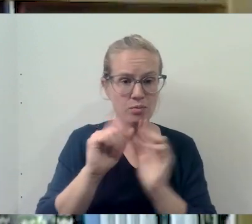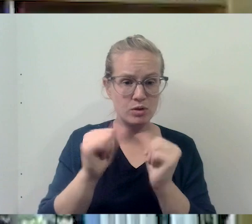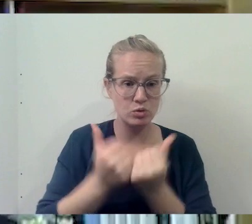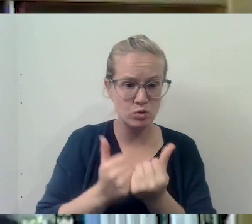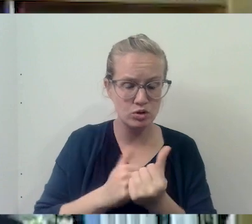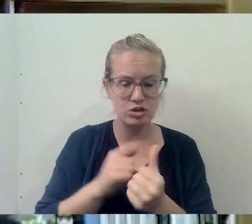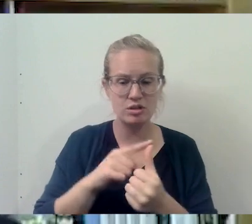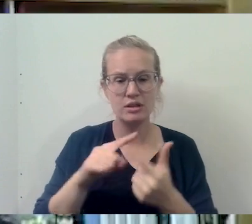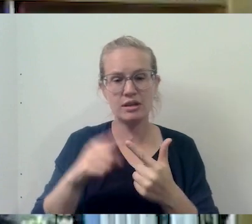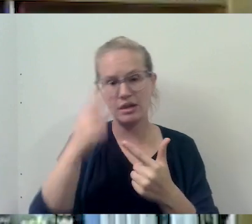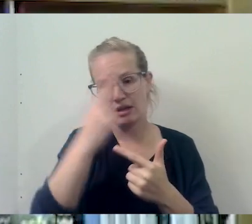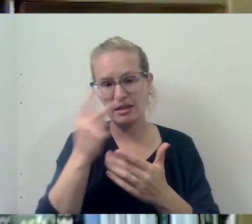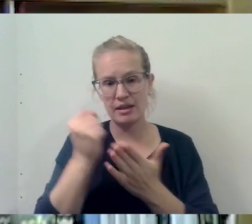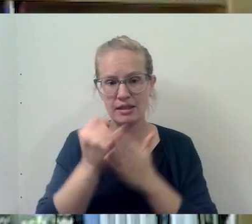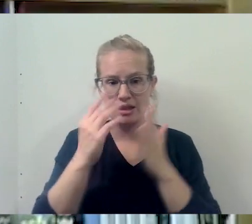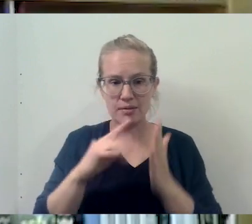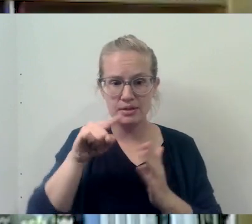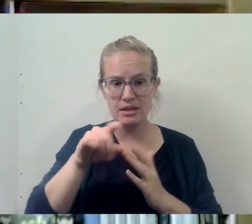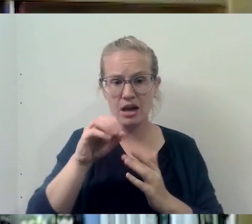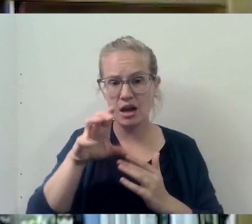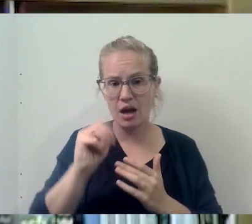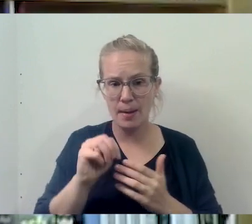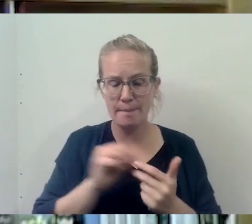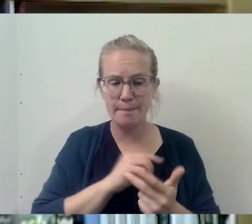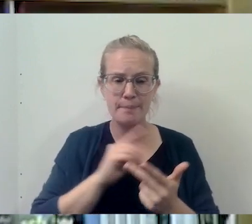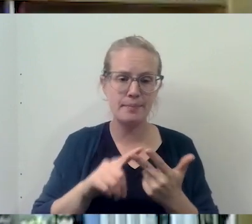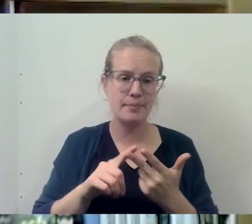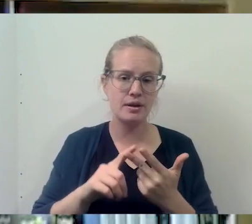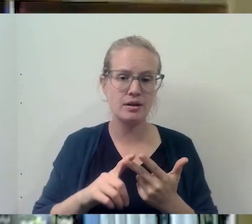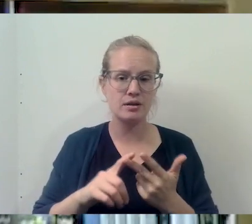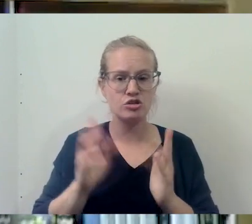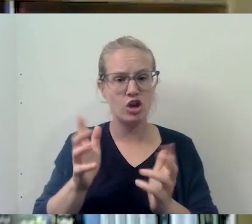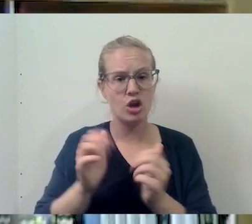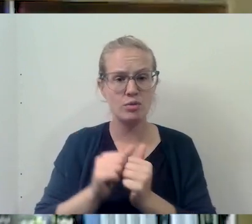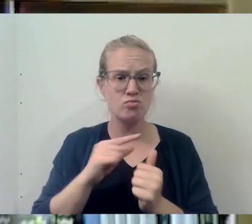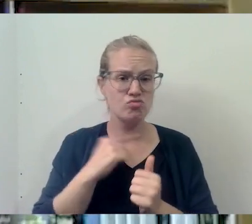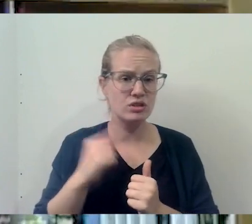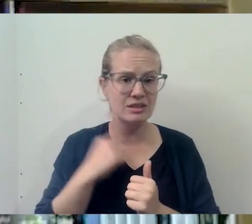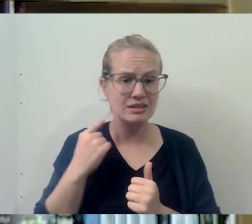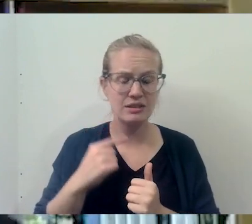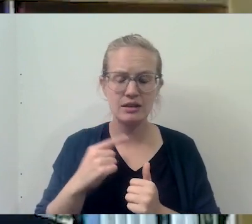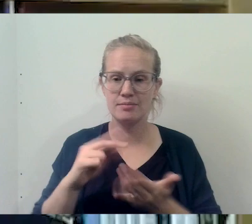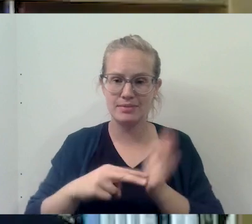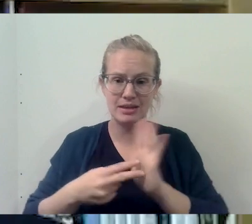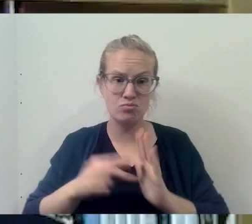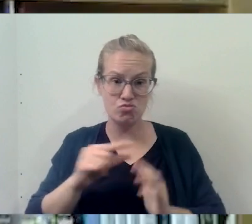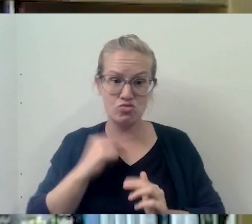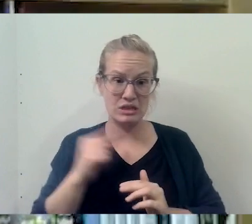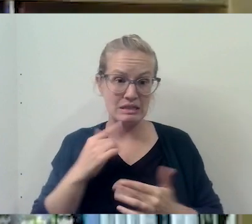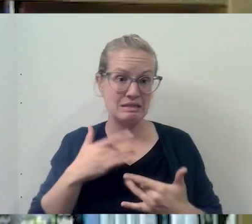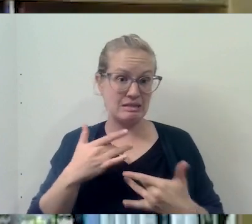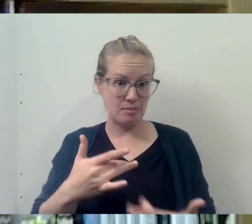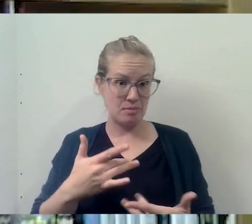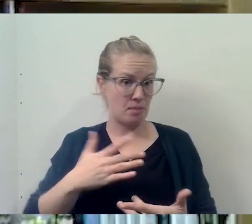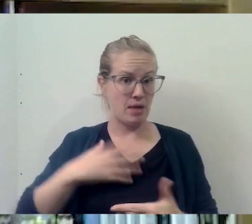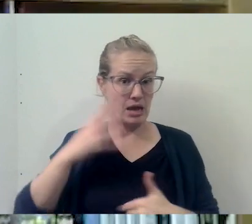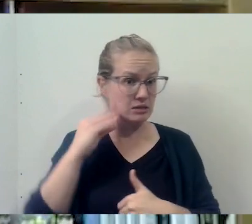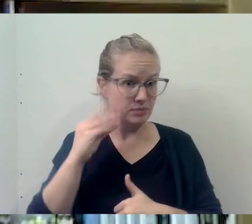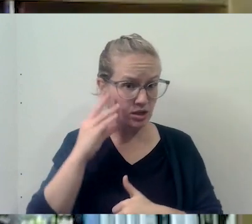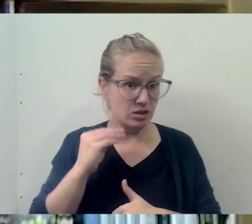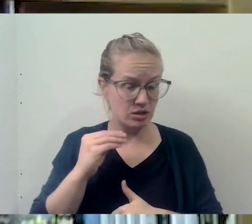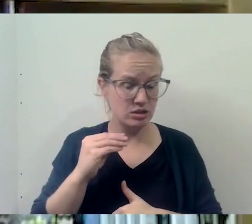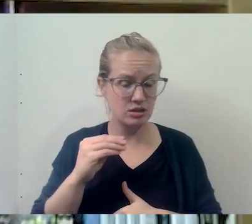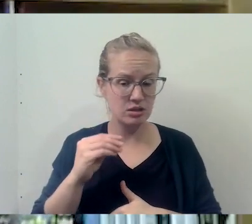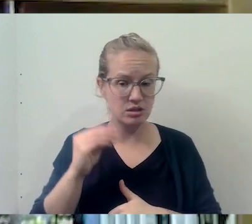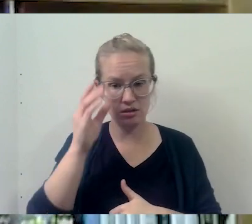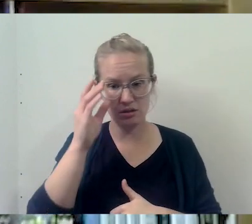Association, the Catholictherapist.com. Um, also talking to clerics. I mean, clerics usually, at least my experience,